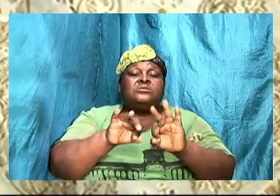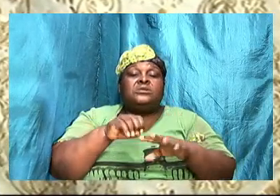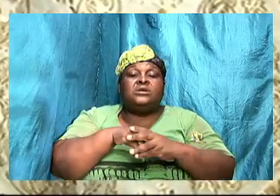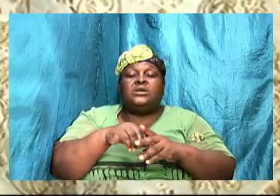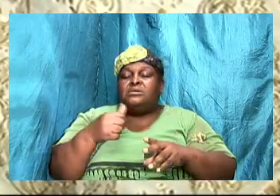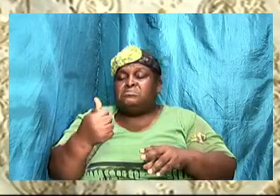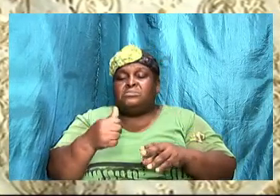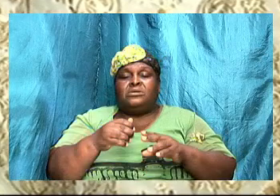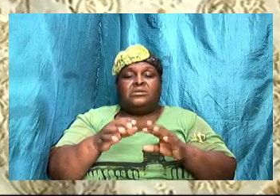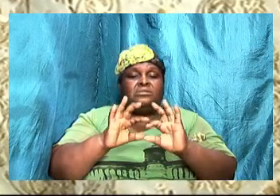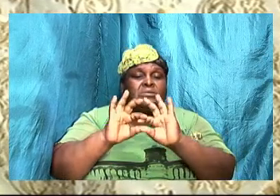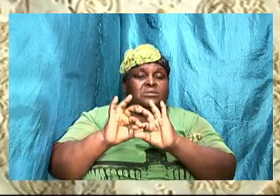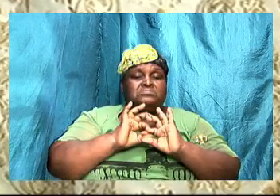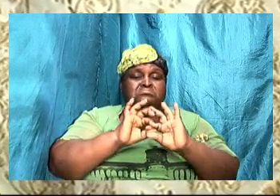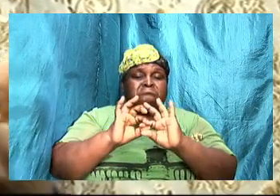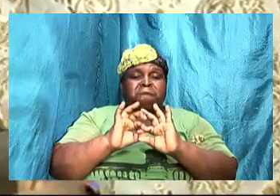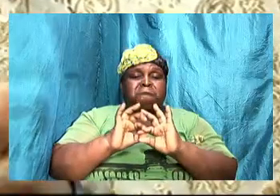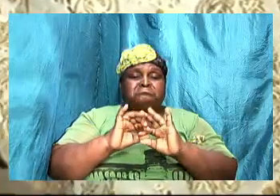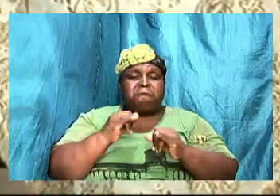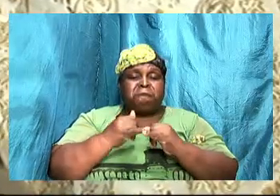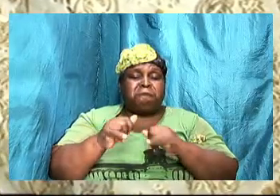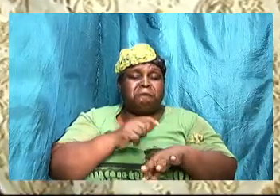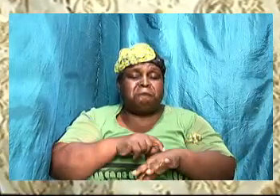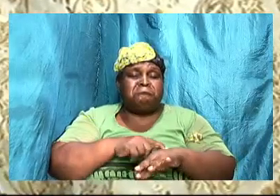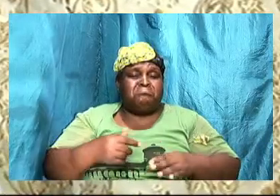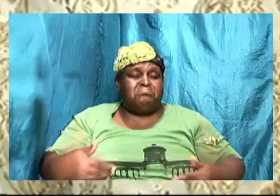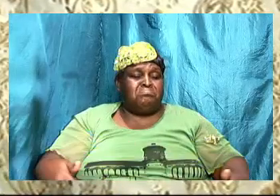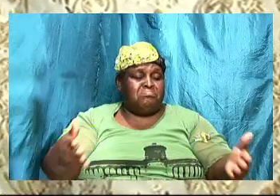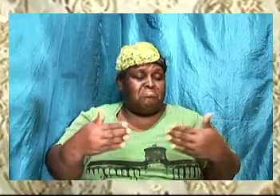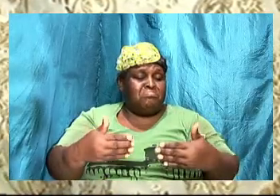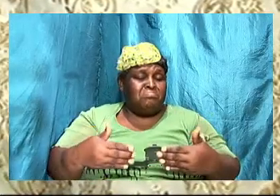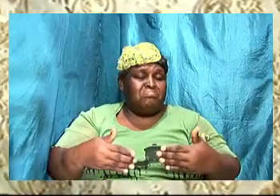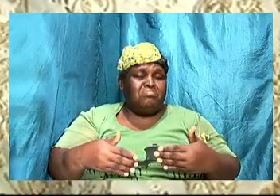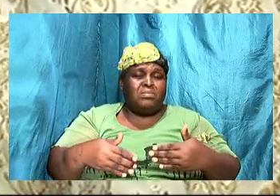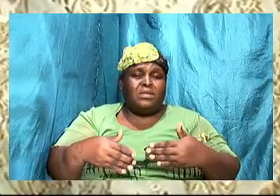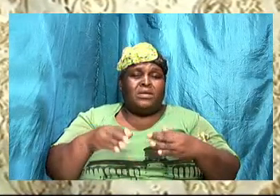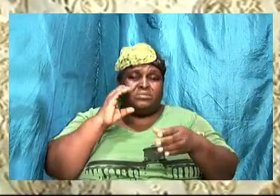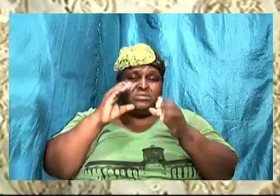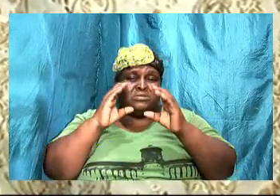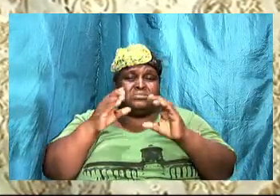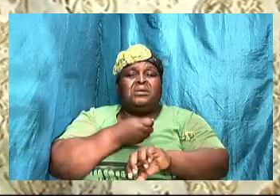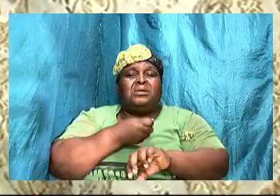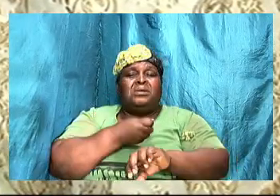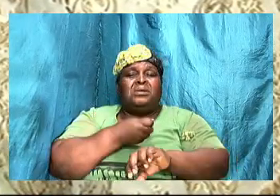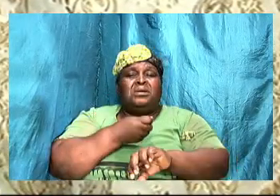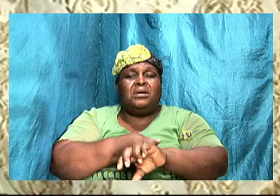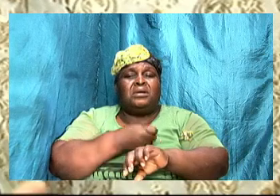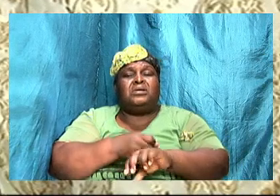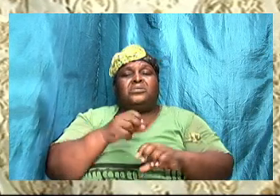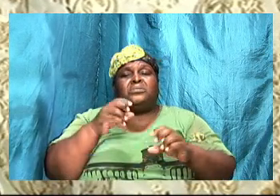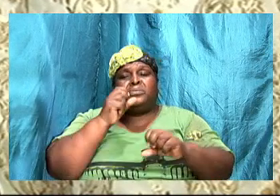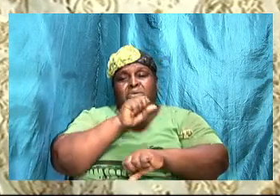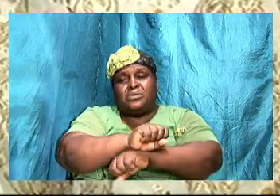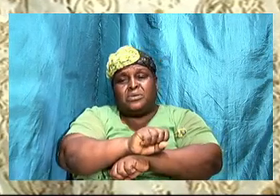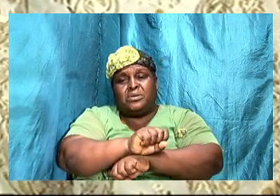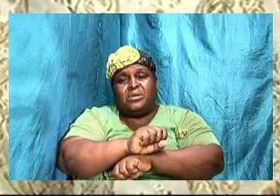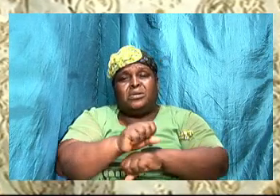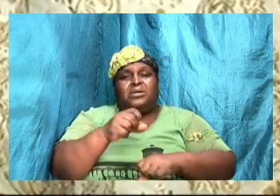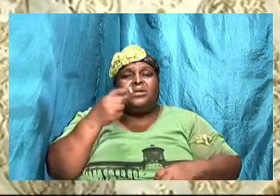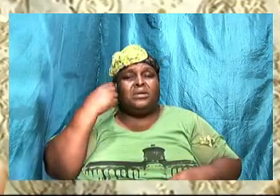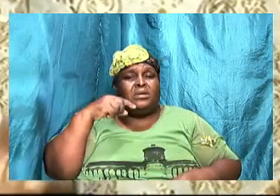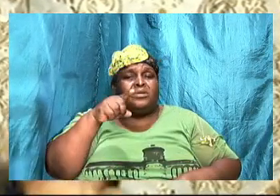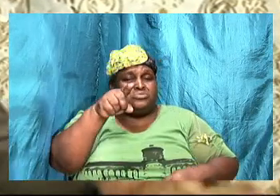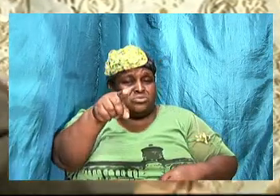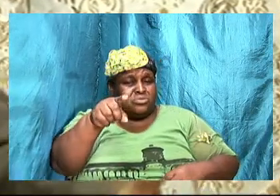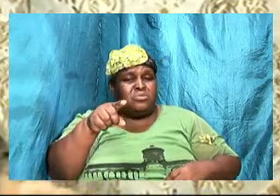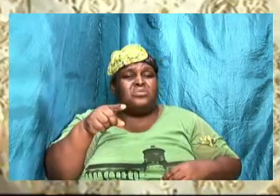So the last time we were here, we did say that communication was hard work. And it's hard work because you